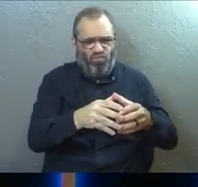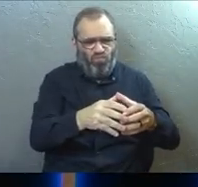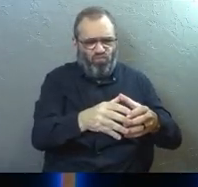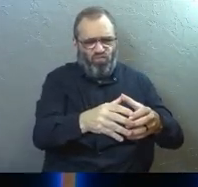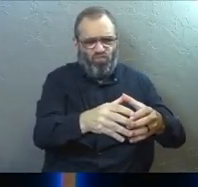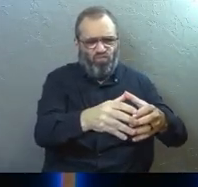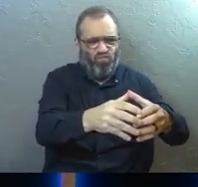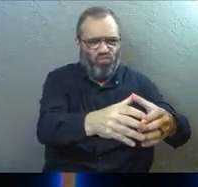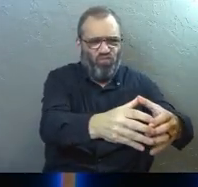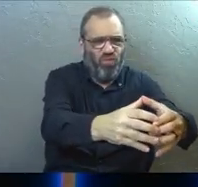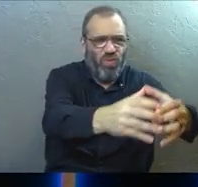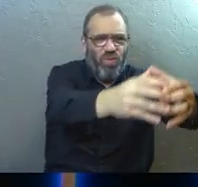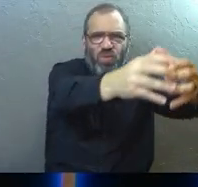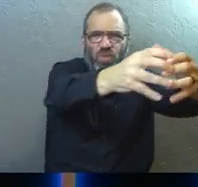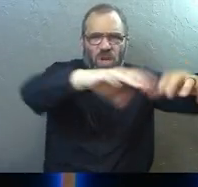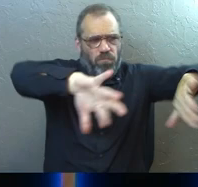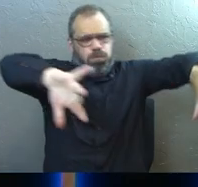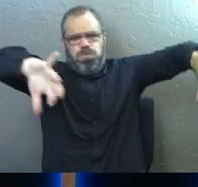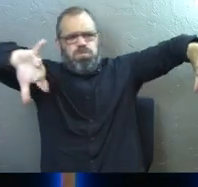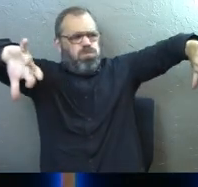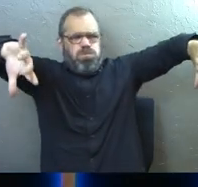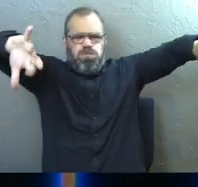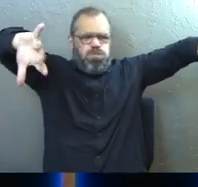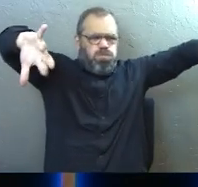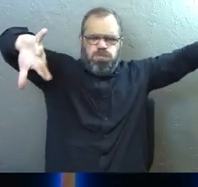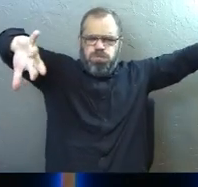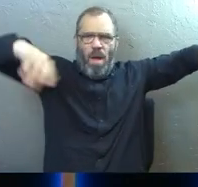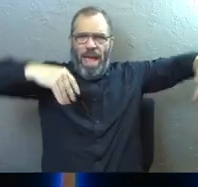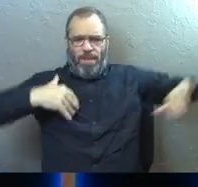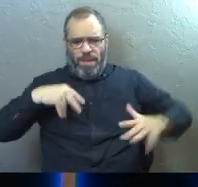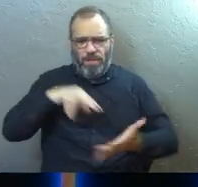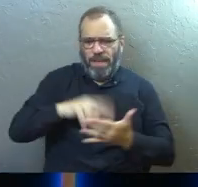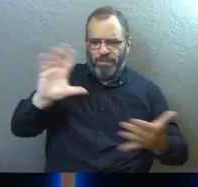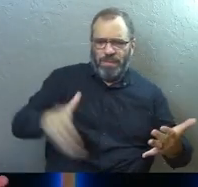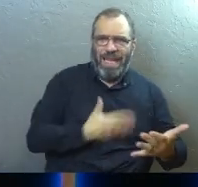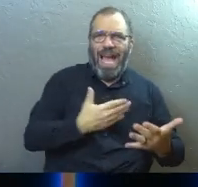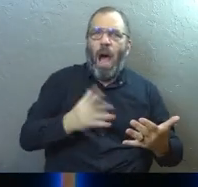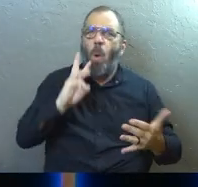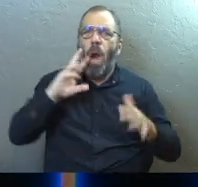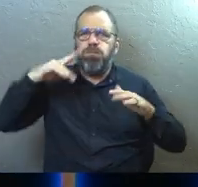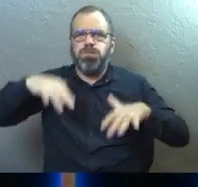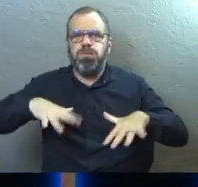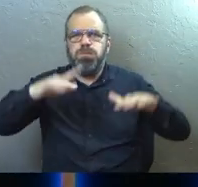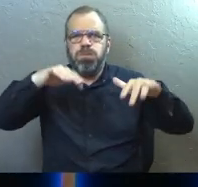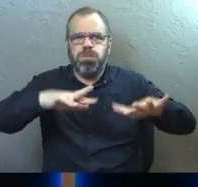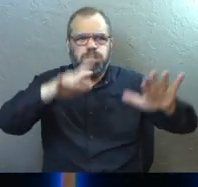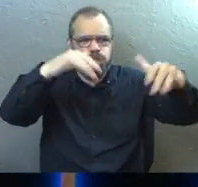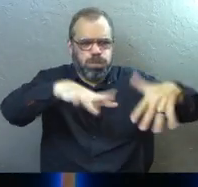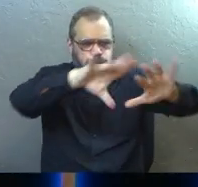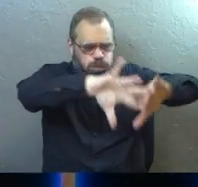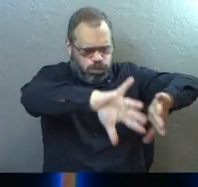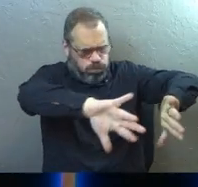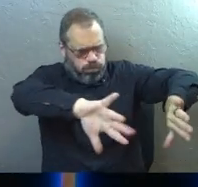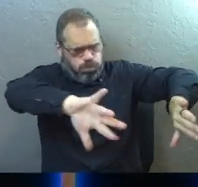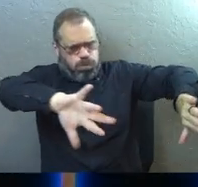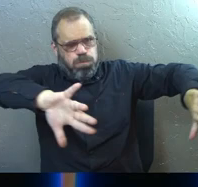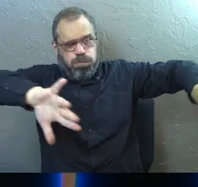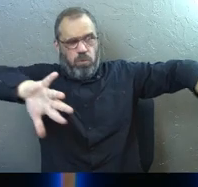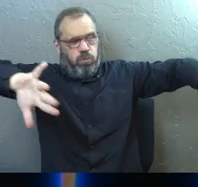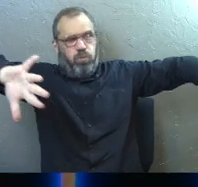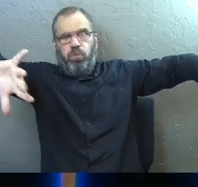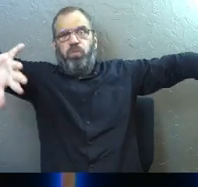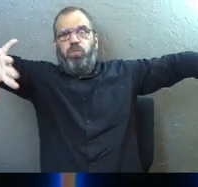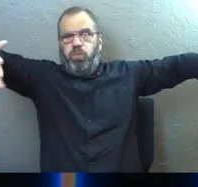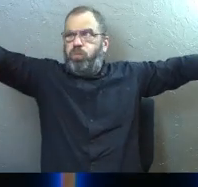this miracle but I was sitting there and I was singing that he splits the sea so I can walk right through it and I just felt like